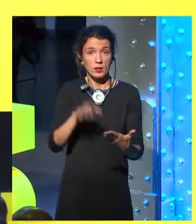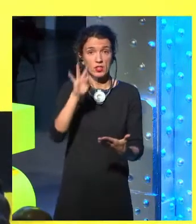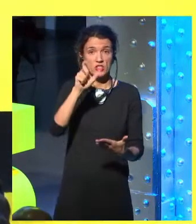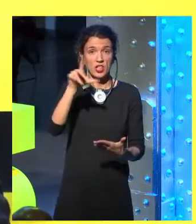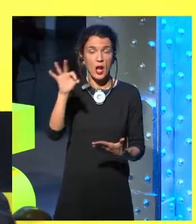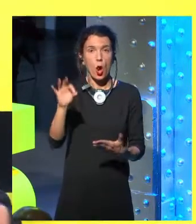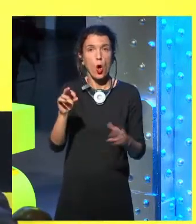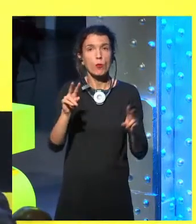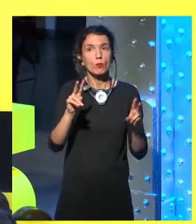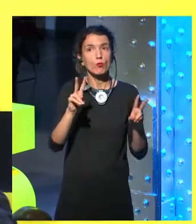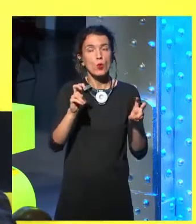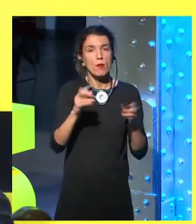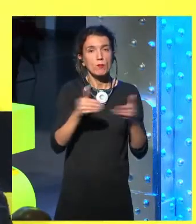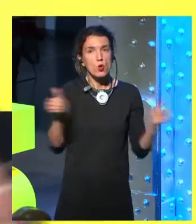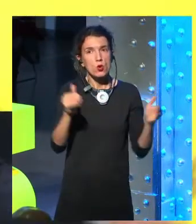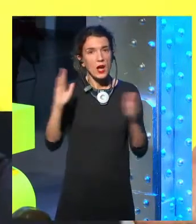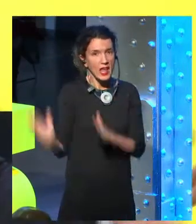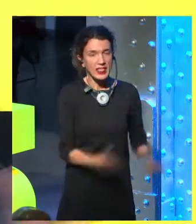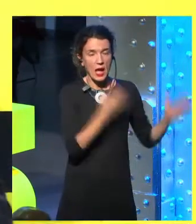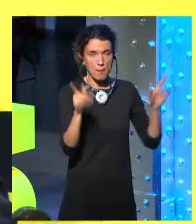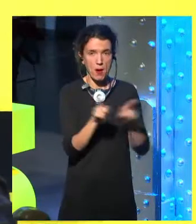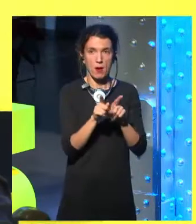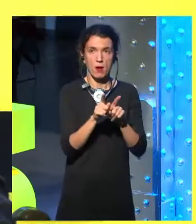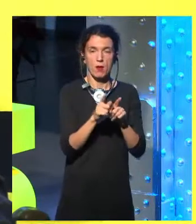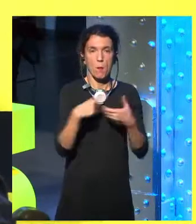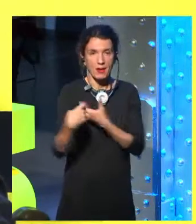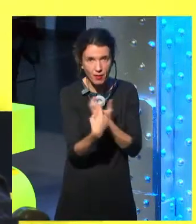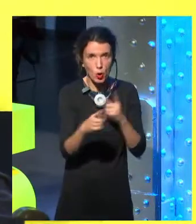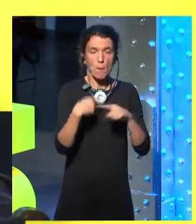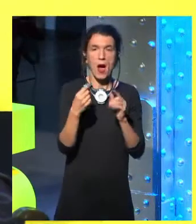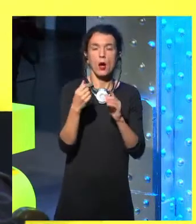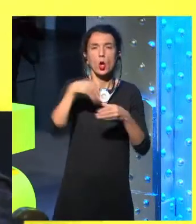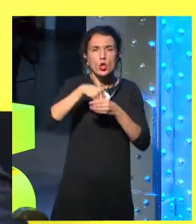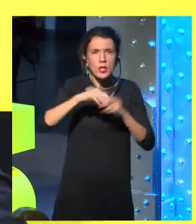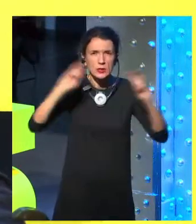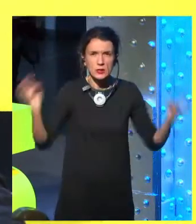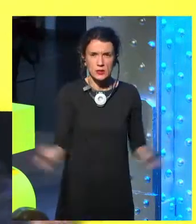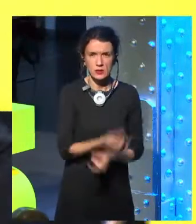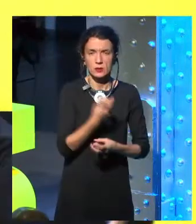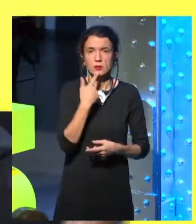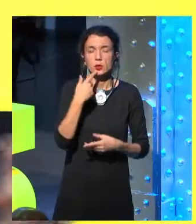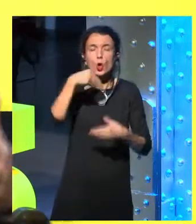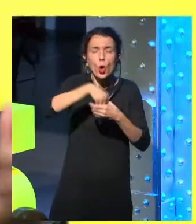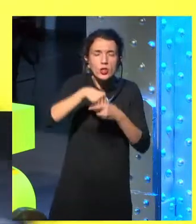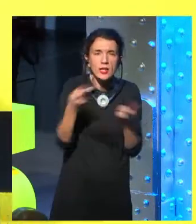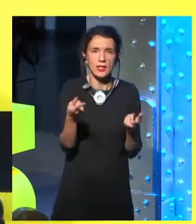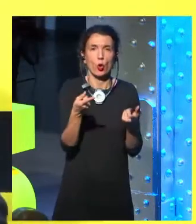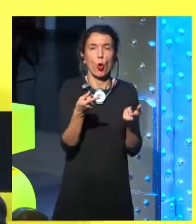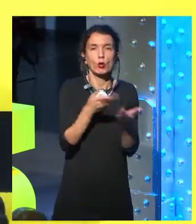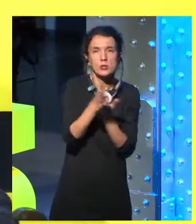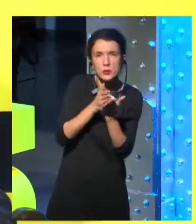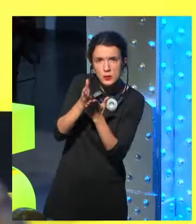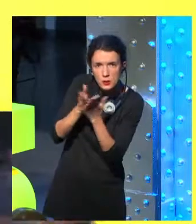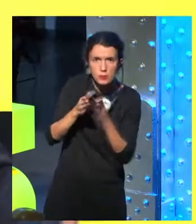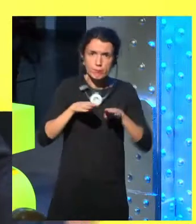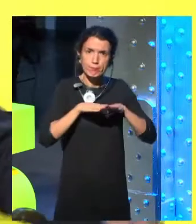because you have to have a look at it. TELOS opens a new era, based on participation, being open to new contents, contents that